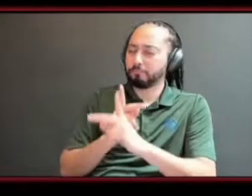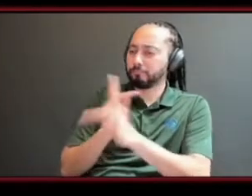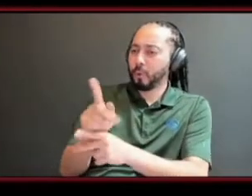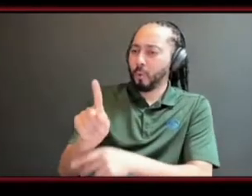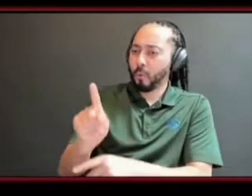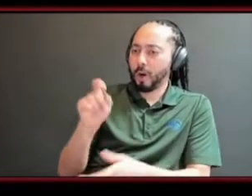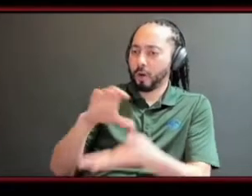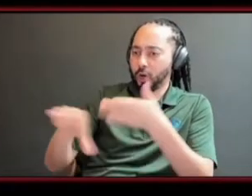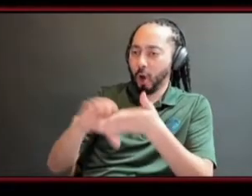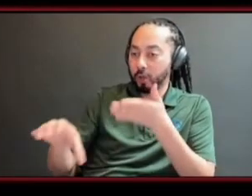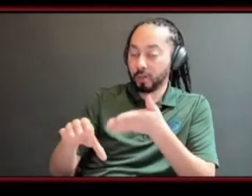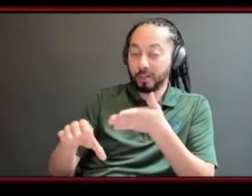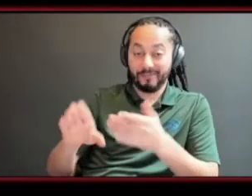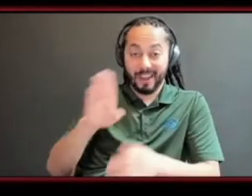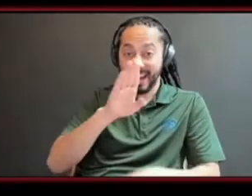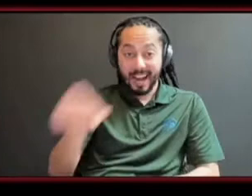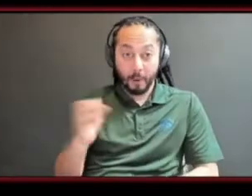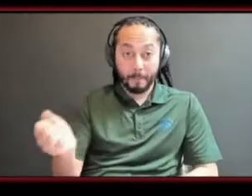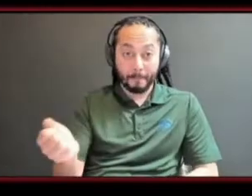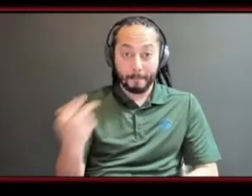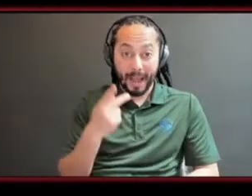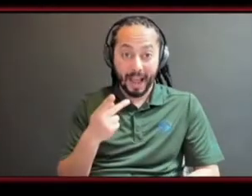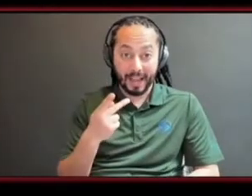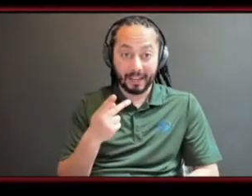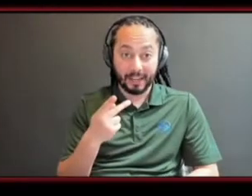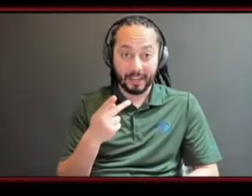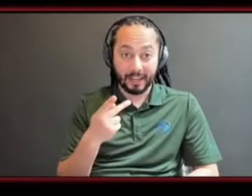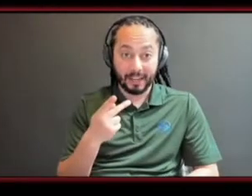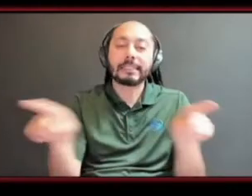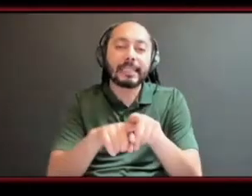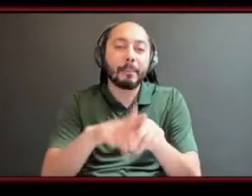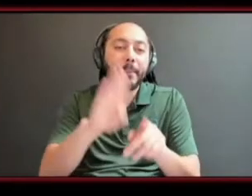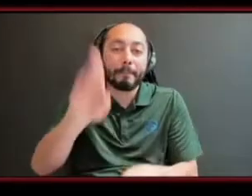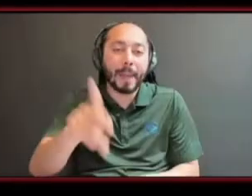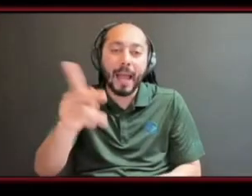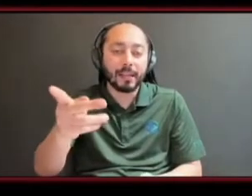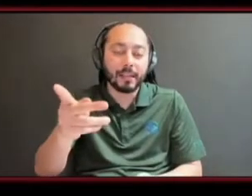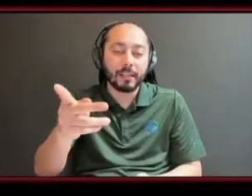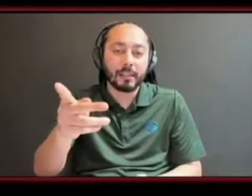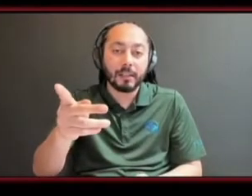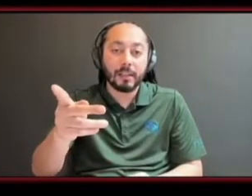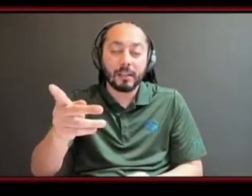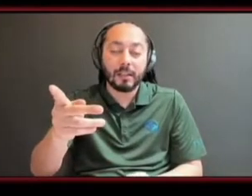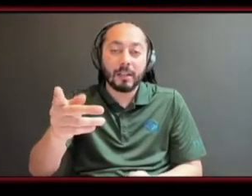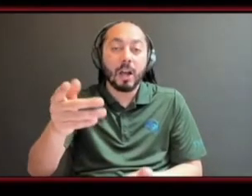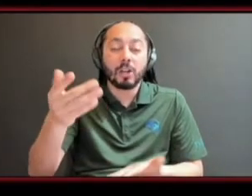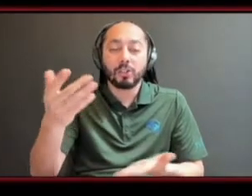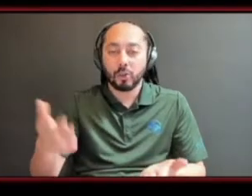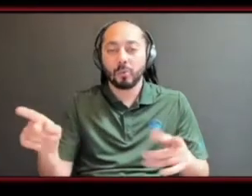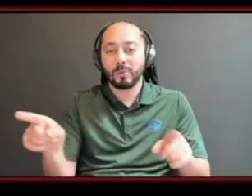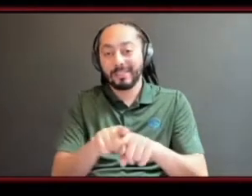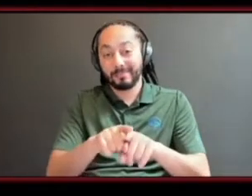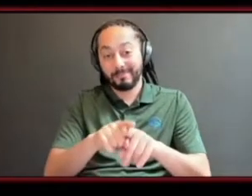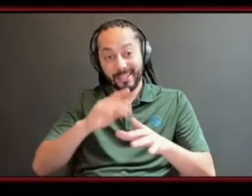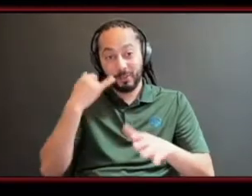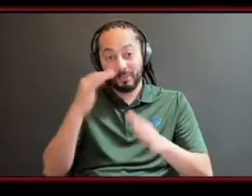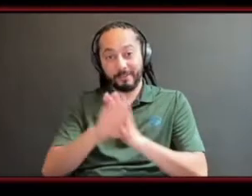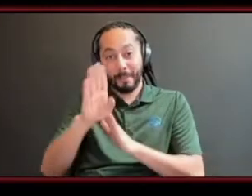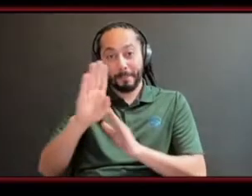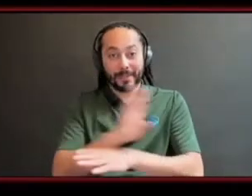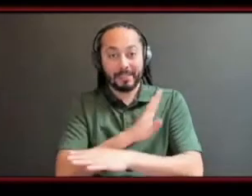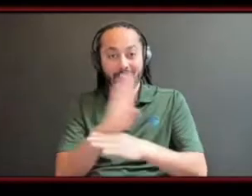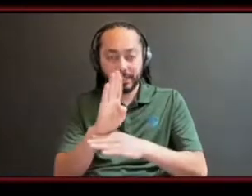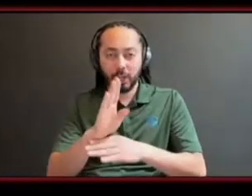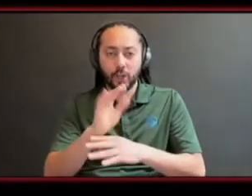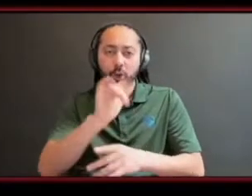again and the banks kind of treat us the same way but it's also when it comes to like building the business sometimes your friends and the people